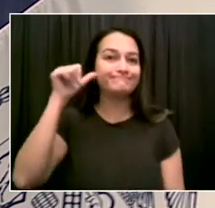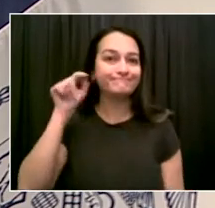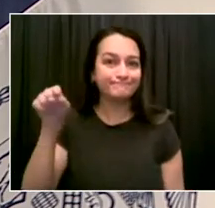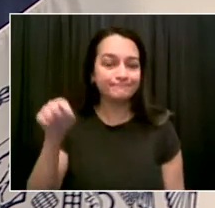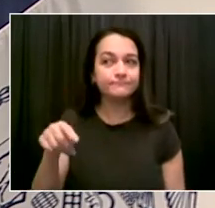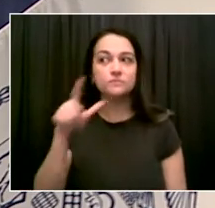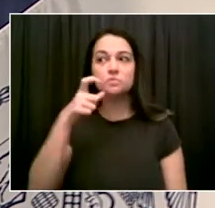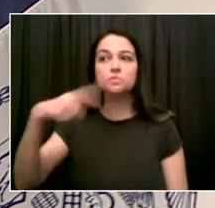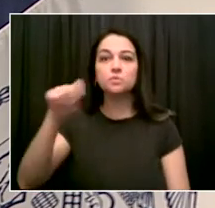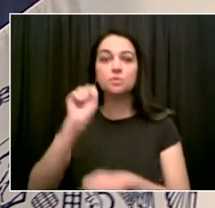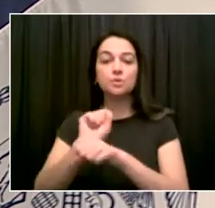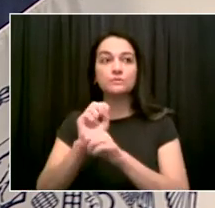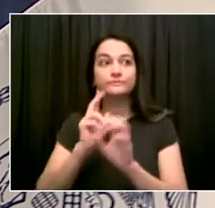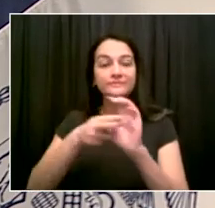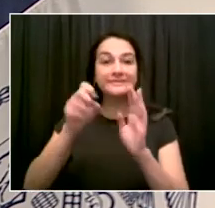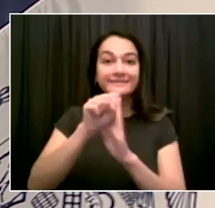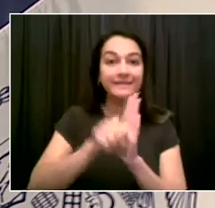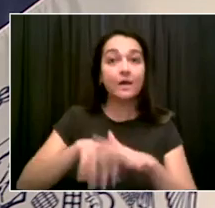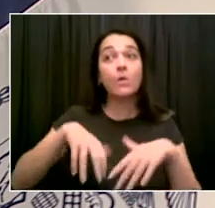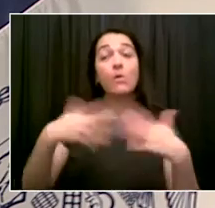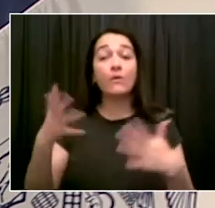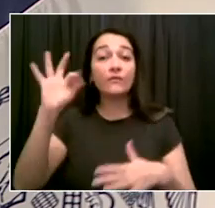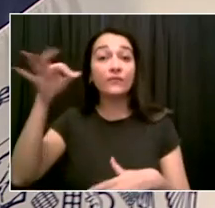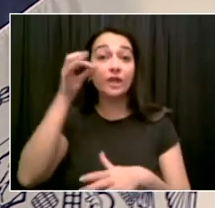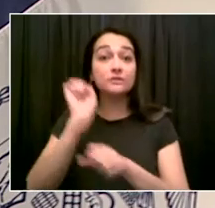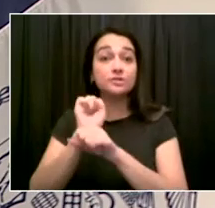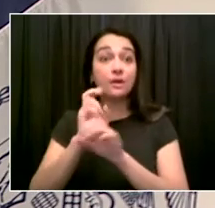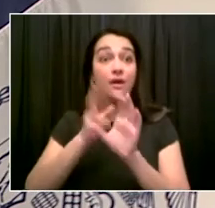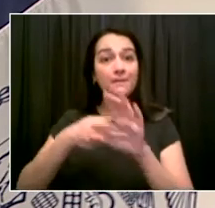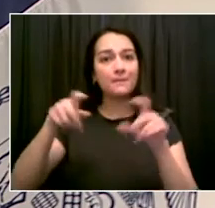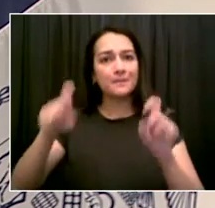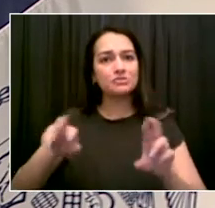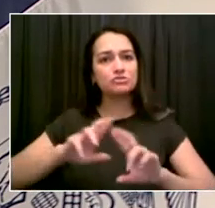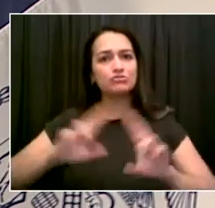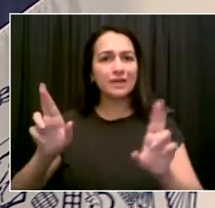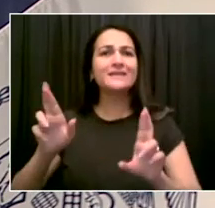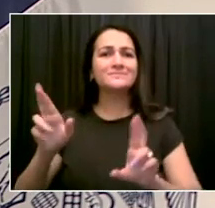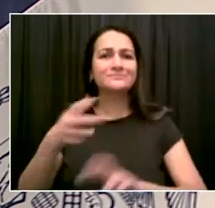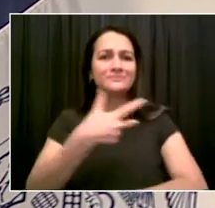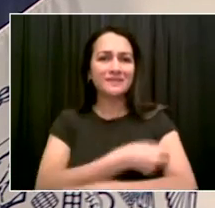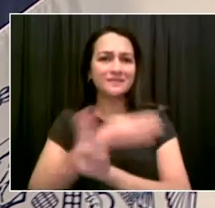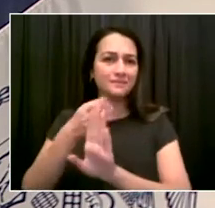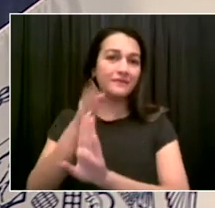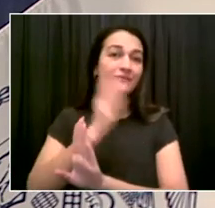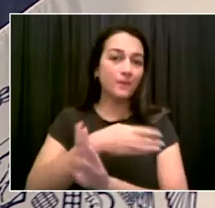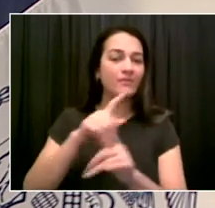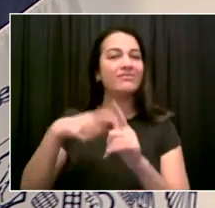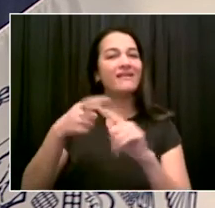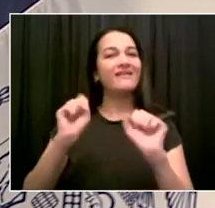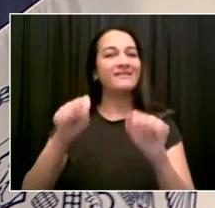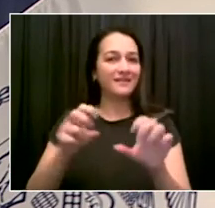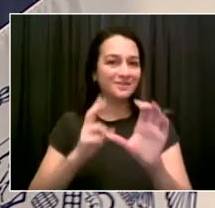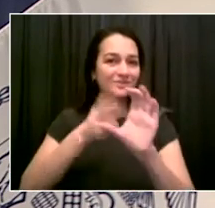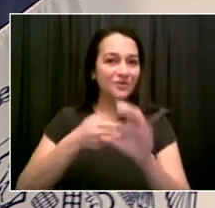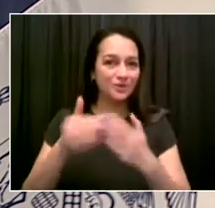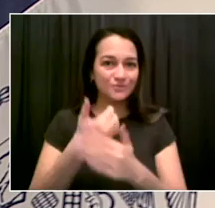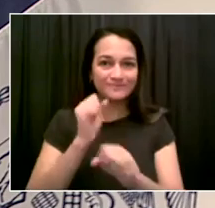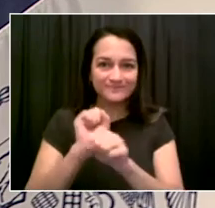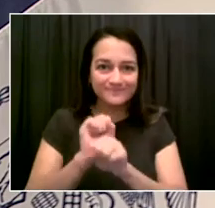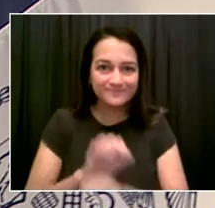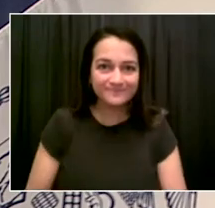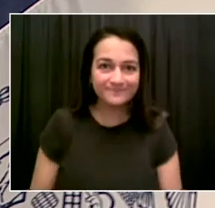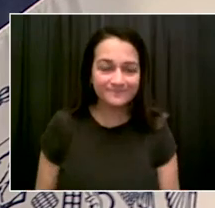We're setting the pace, and we're going to do that again today with today's announcement. But let me also talk about the private sector. We've